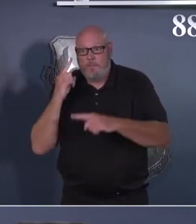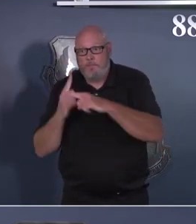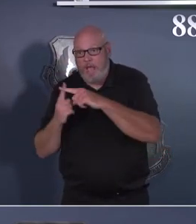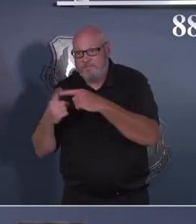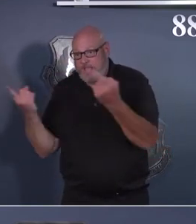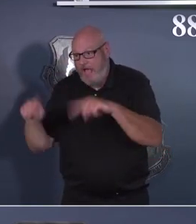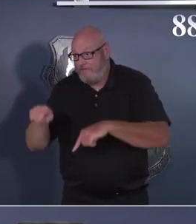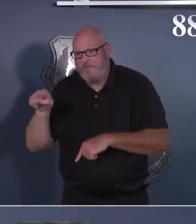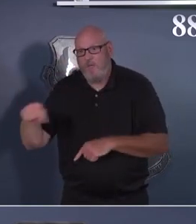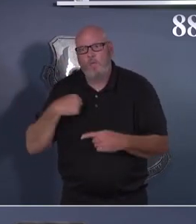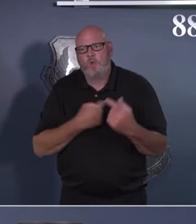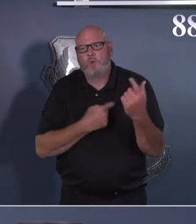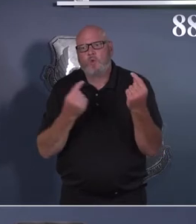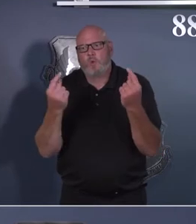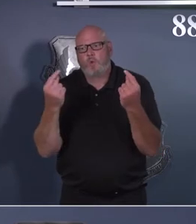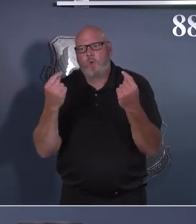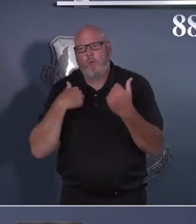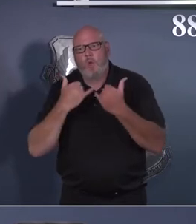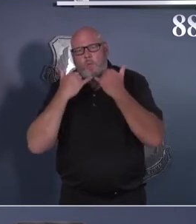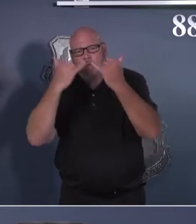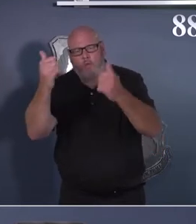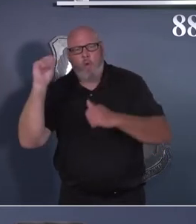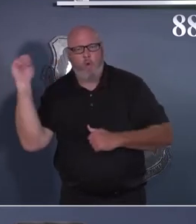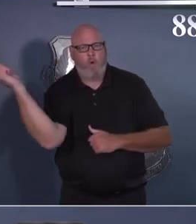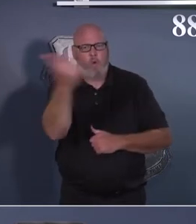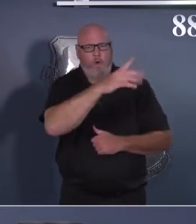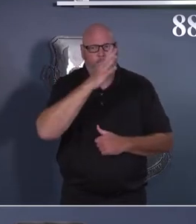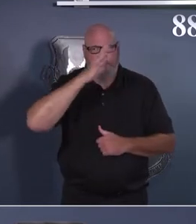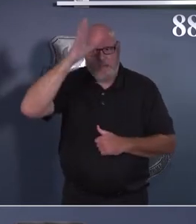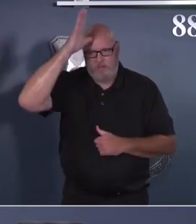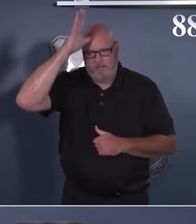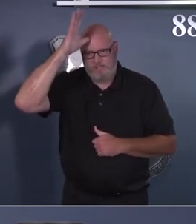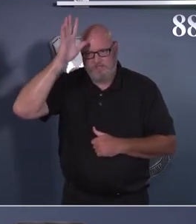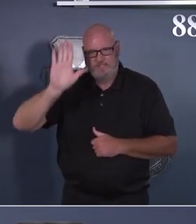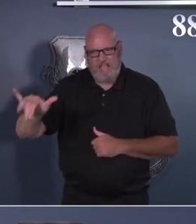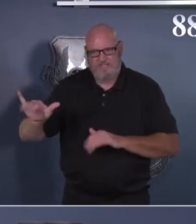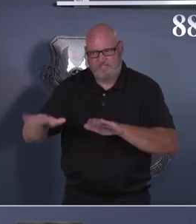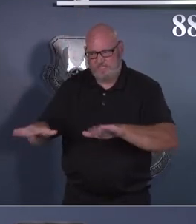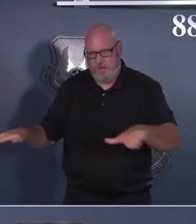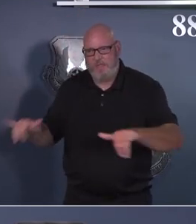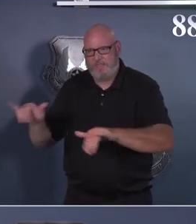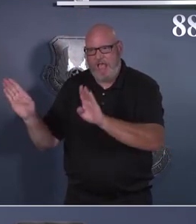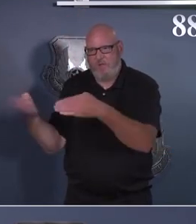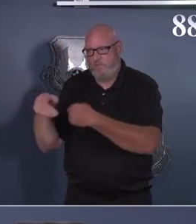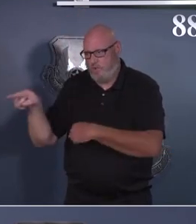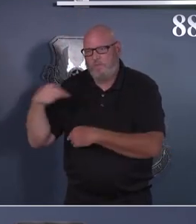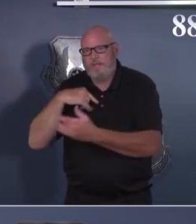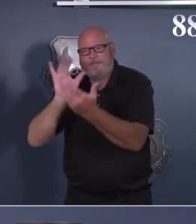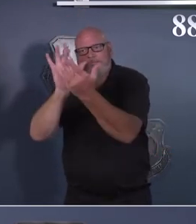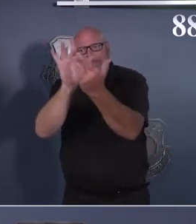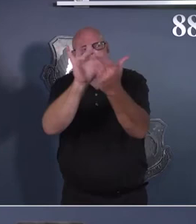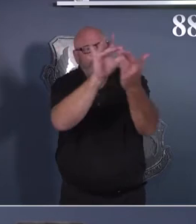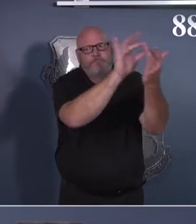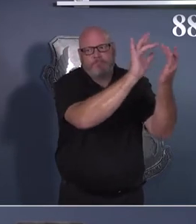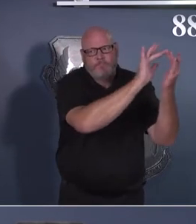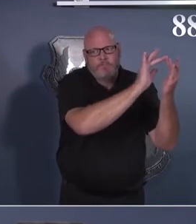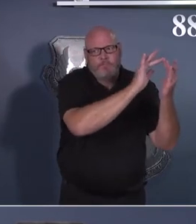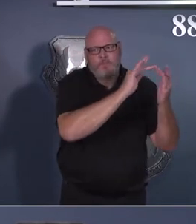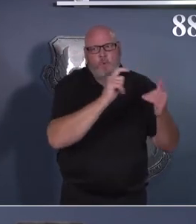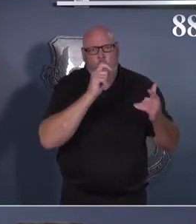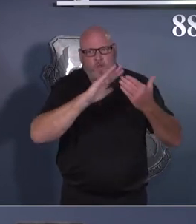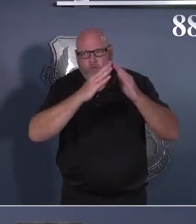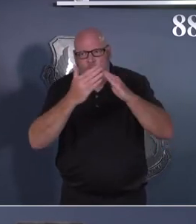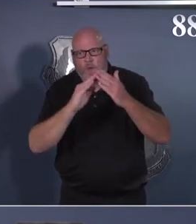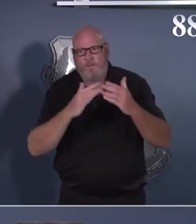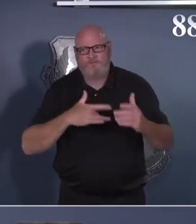information on social media for further outreach within the community, deep clean the room and the entire facility out of an abundance of caution,